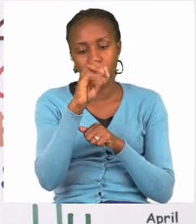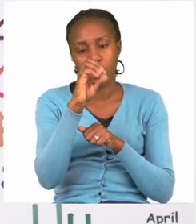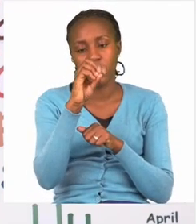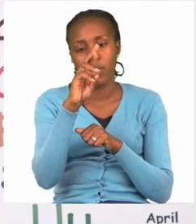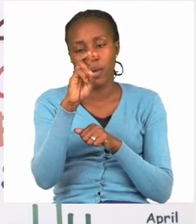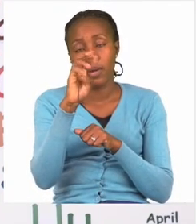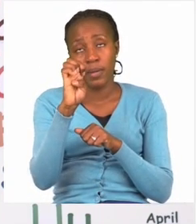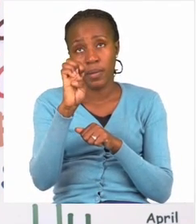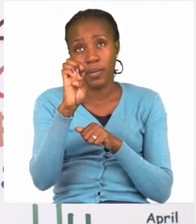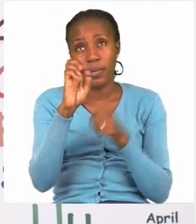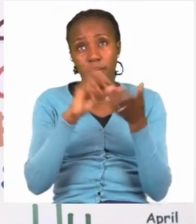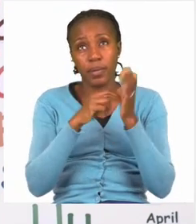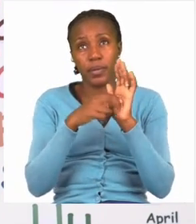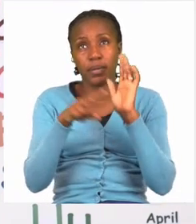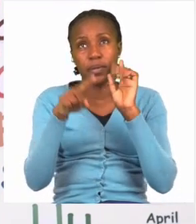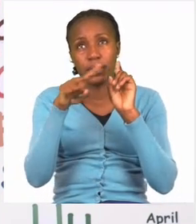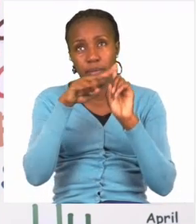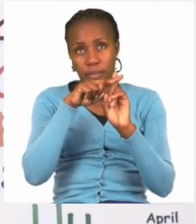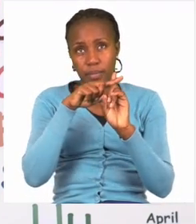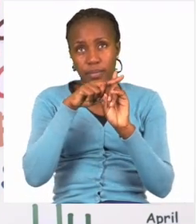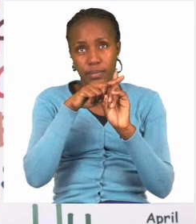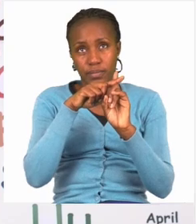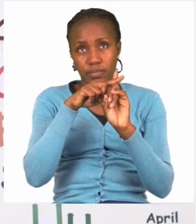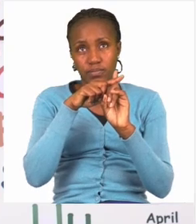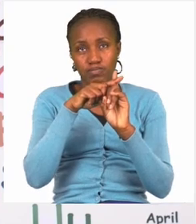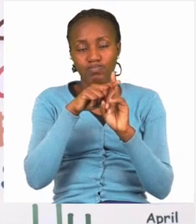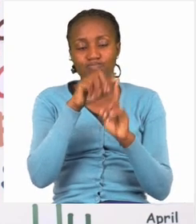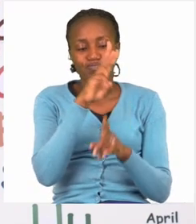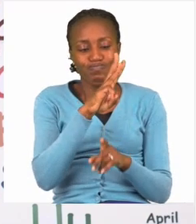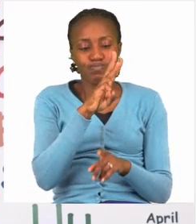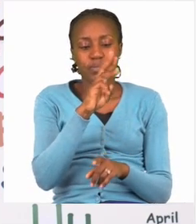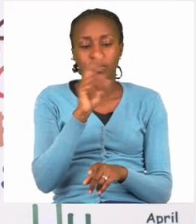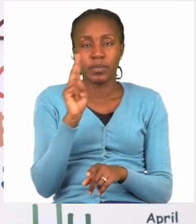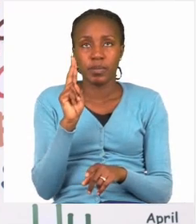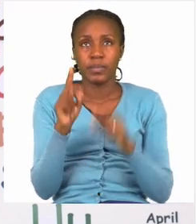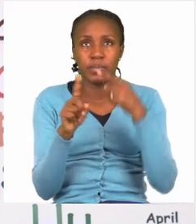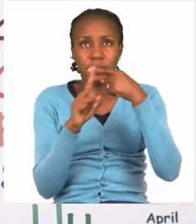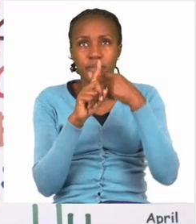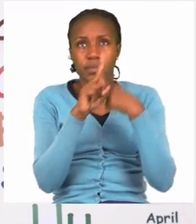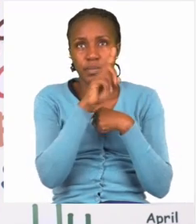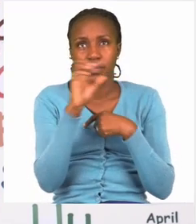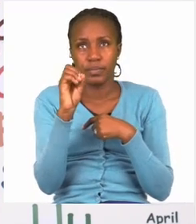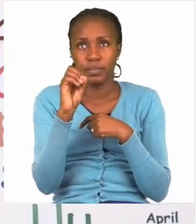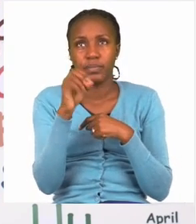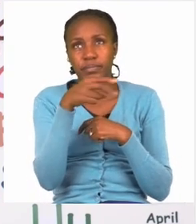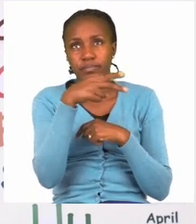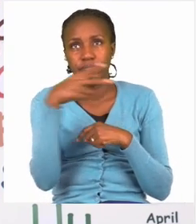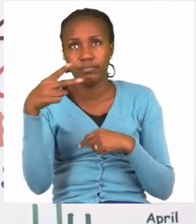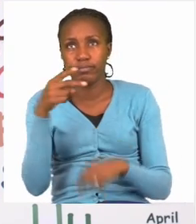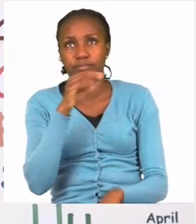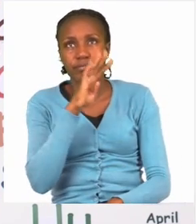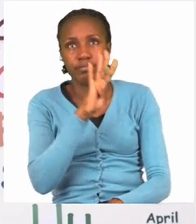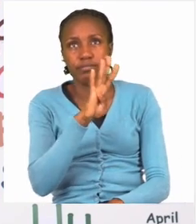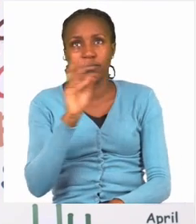And then when we say 32 plus 10, it is equal to 42.